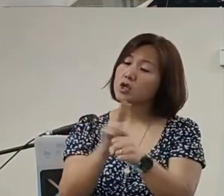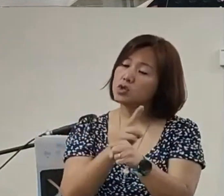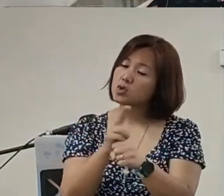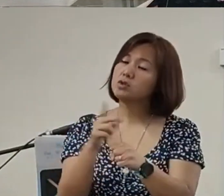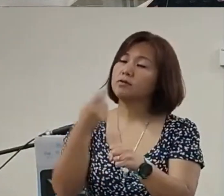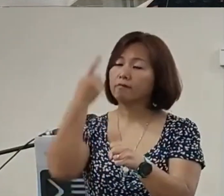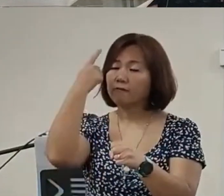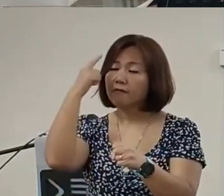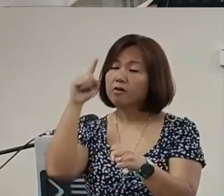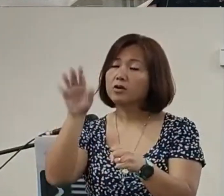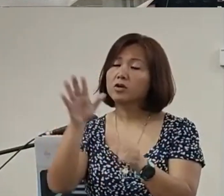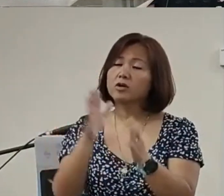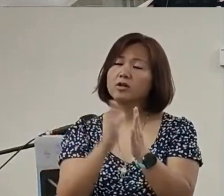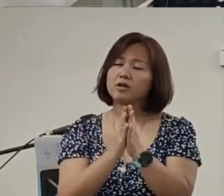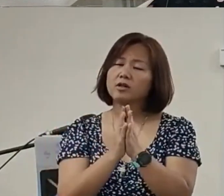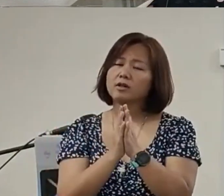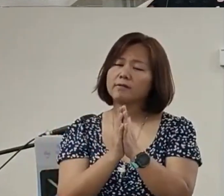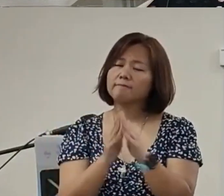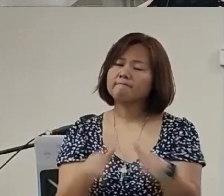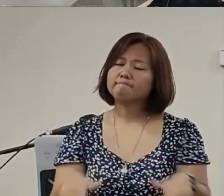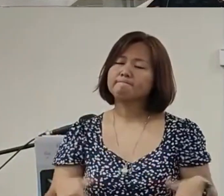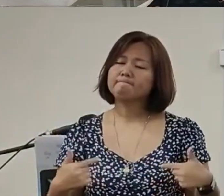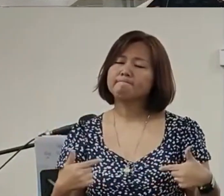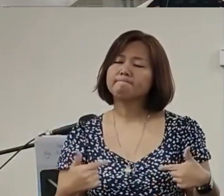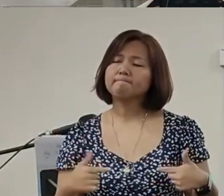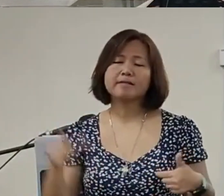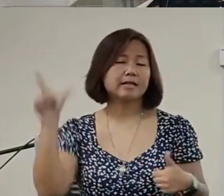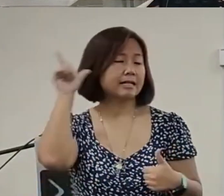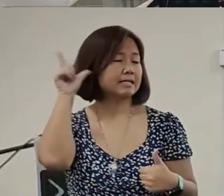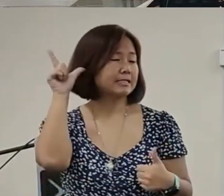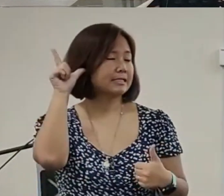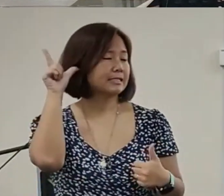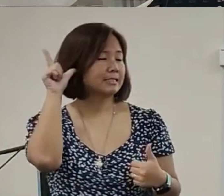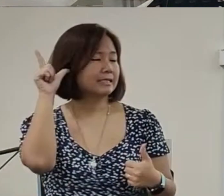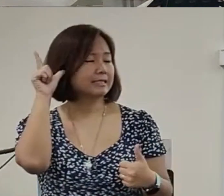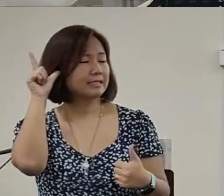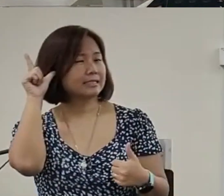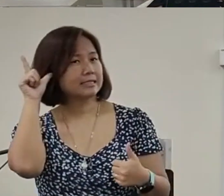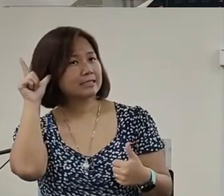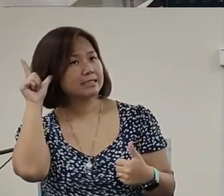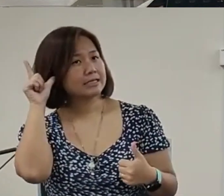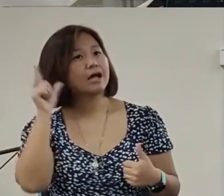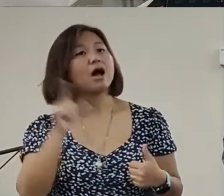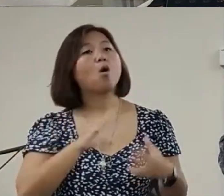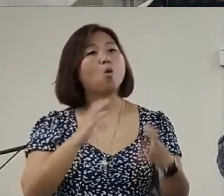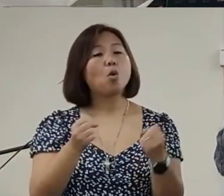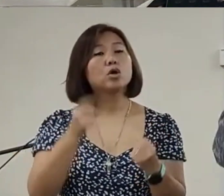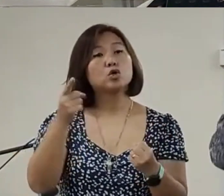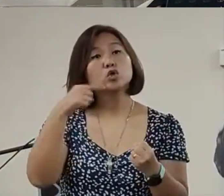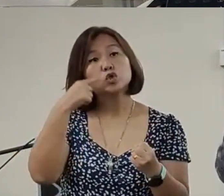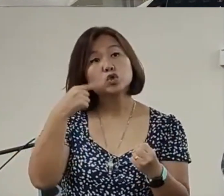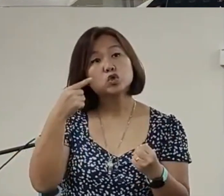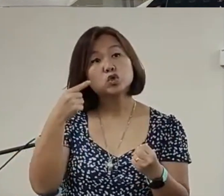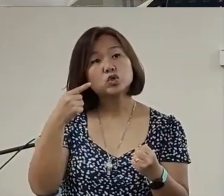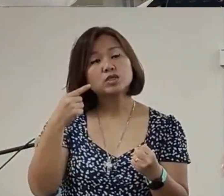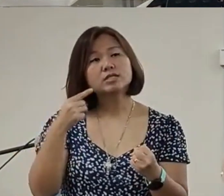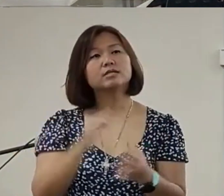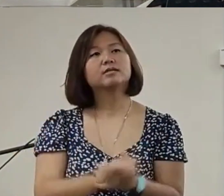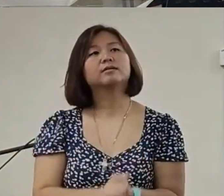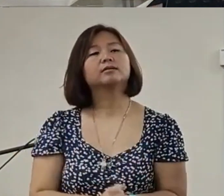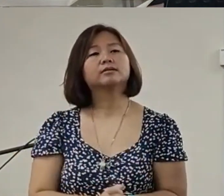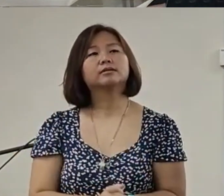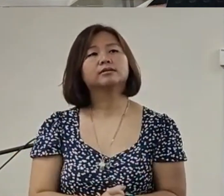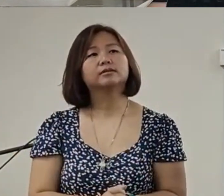your life I am going to read it first you all just listen everyone just listen and after that I want you to say and make it personal